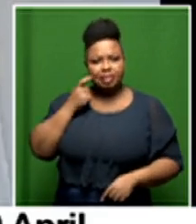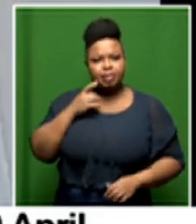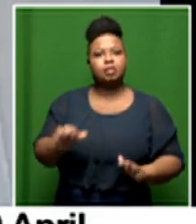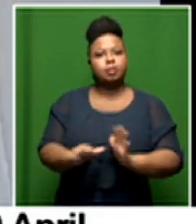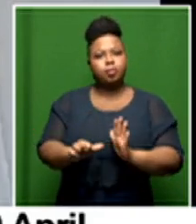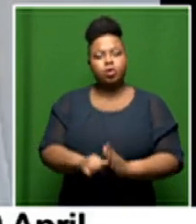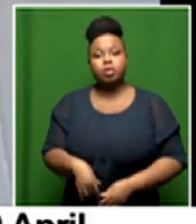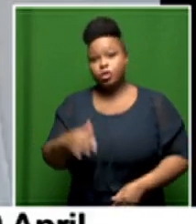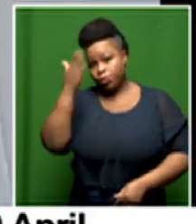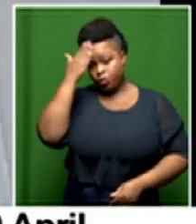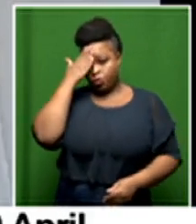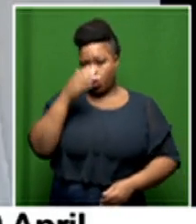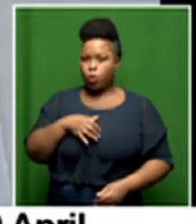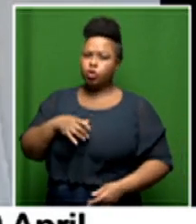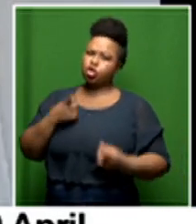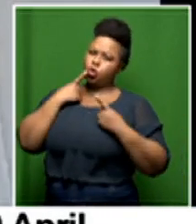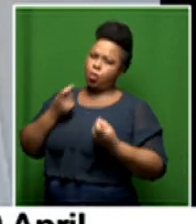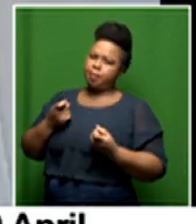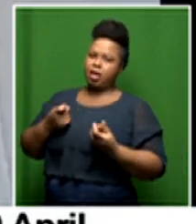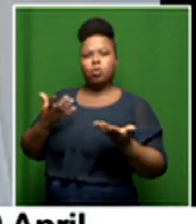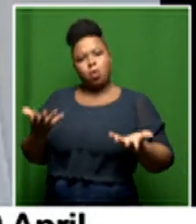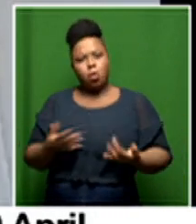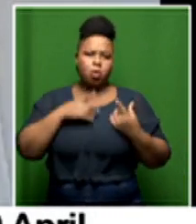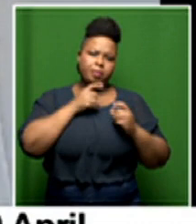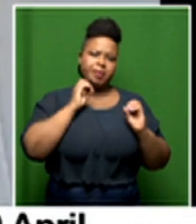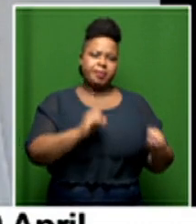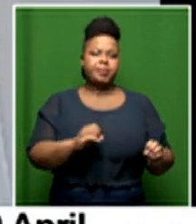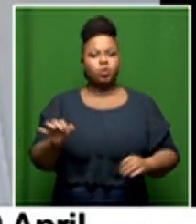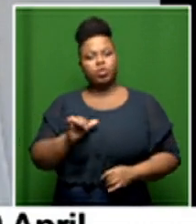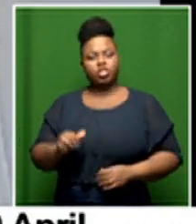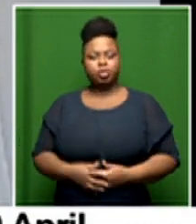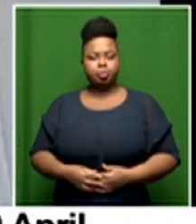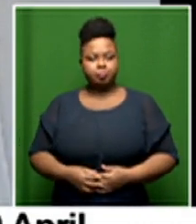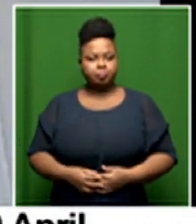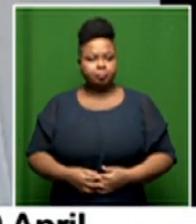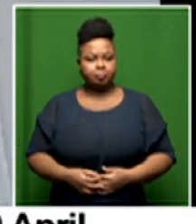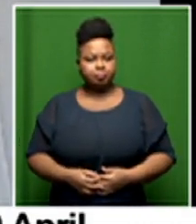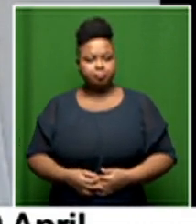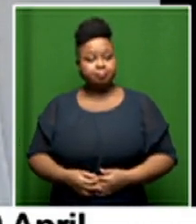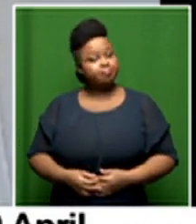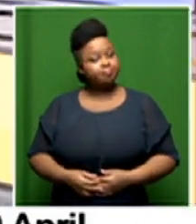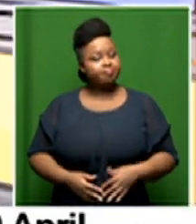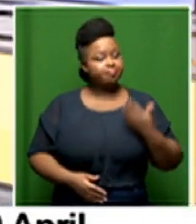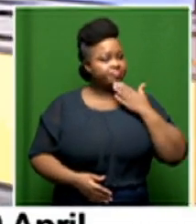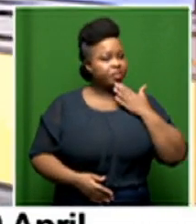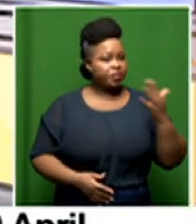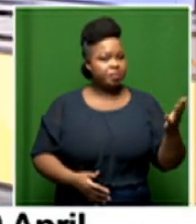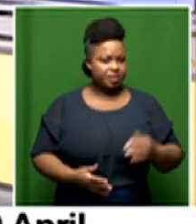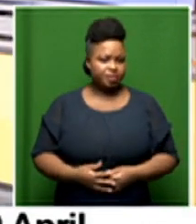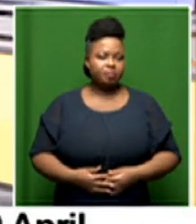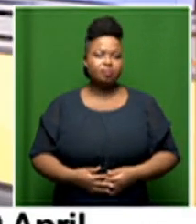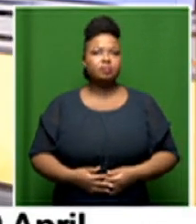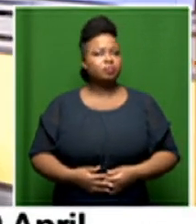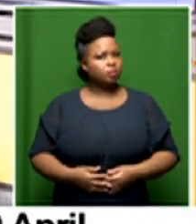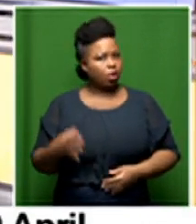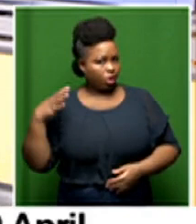to determine what it is you know the what the complaint is all right thank you very much i think you've